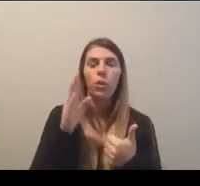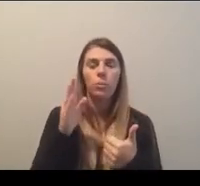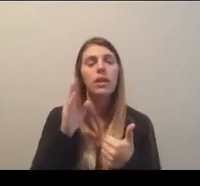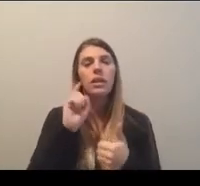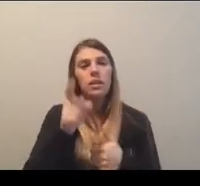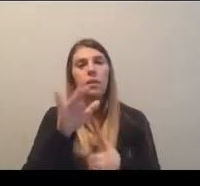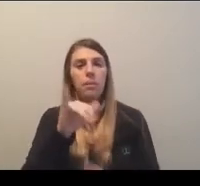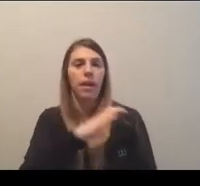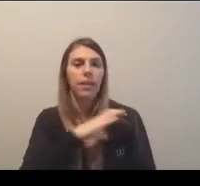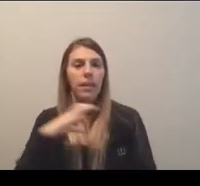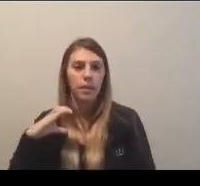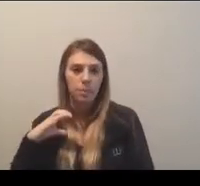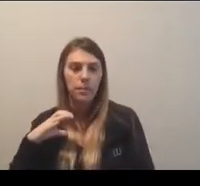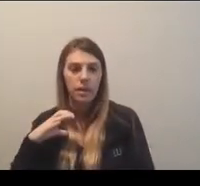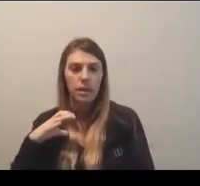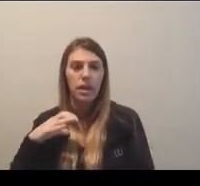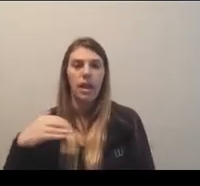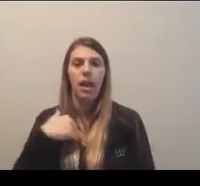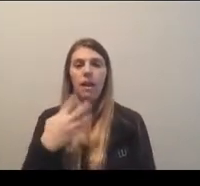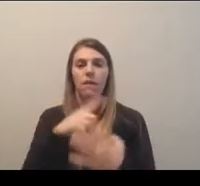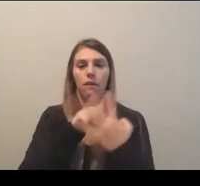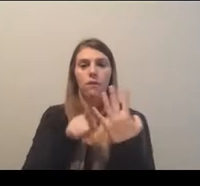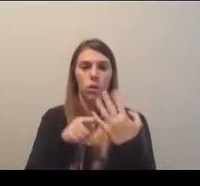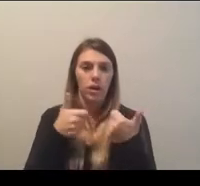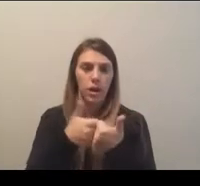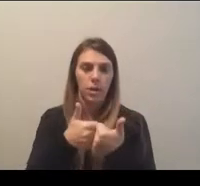by the committee to have those four games.